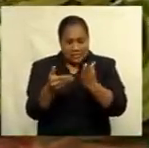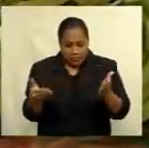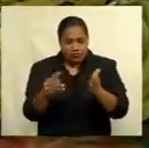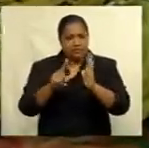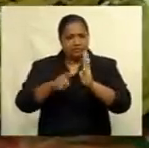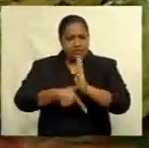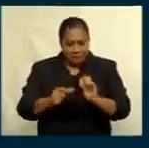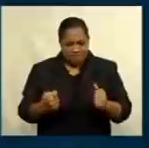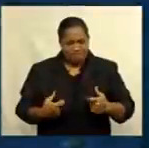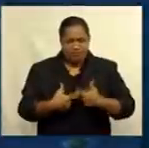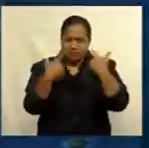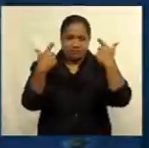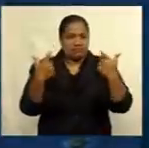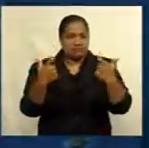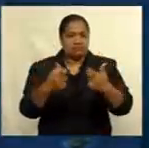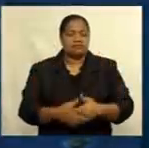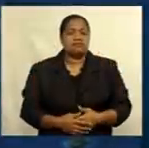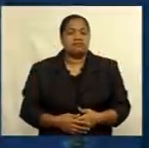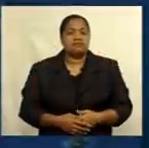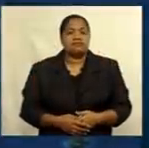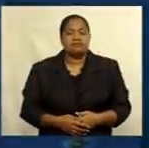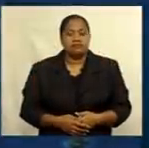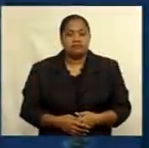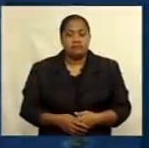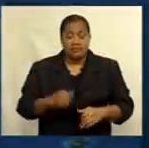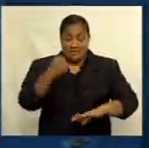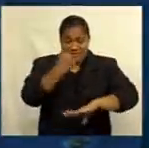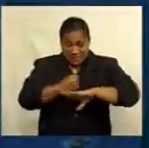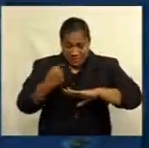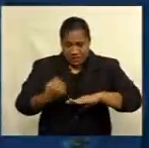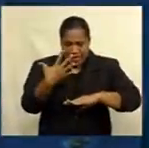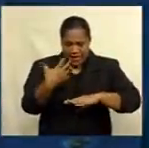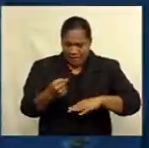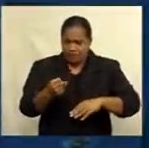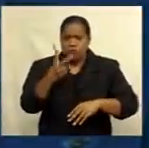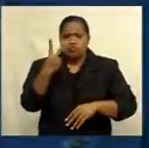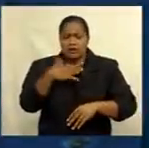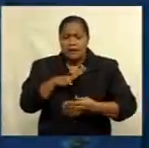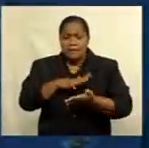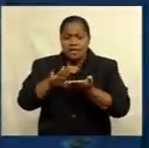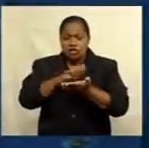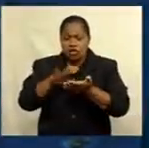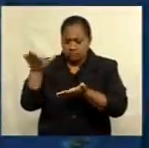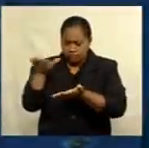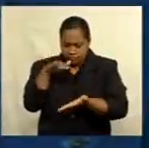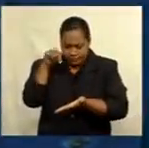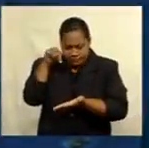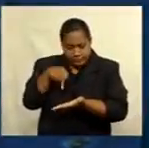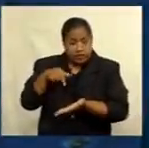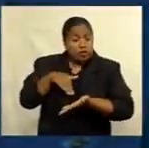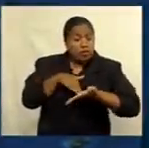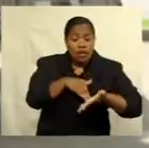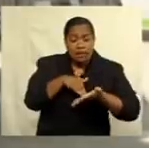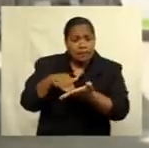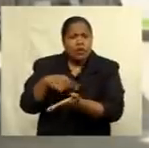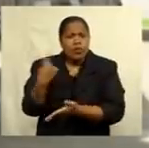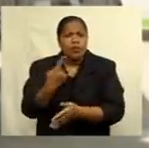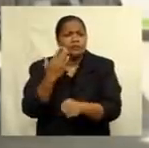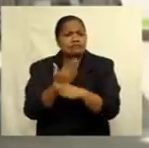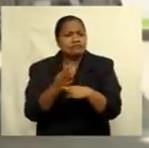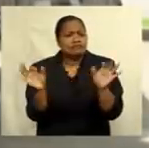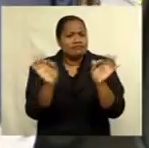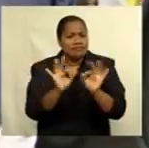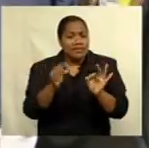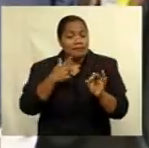times. The government has set aside $200 million to help those that were unemployed due to the COVID